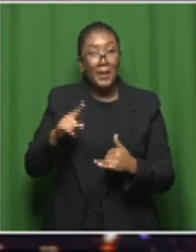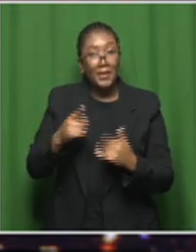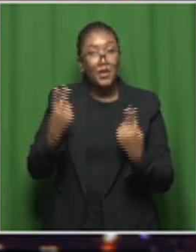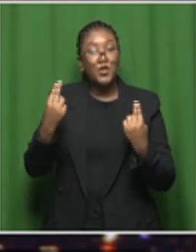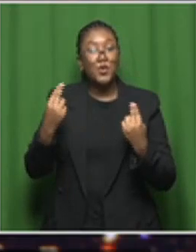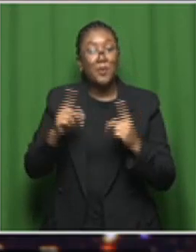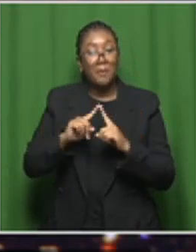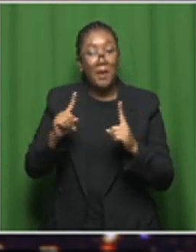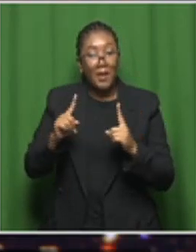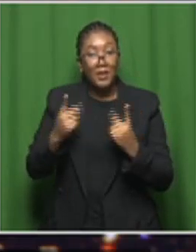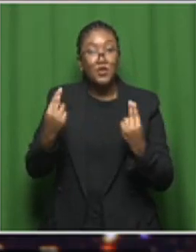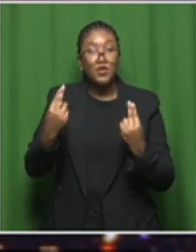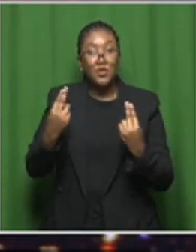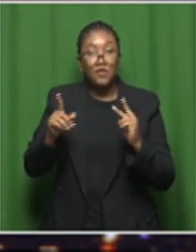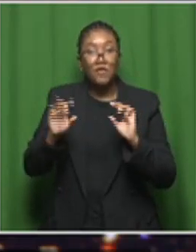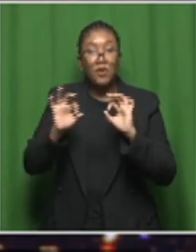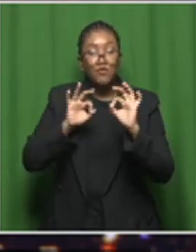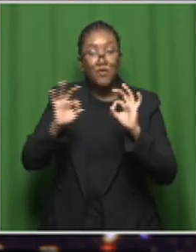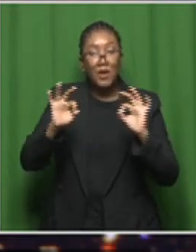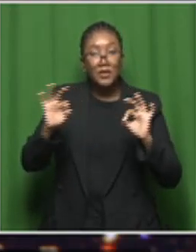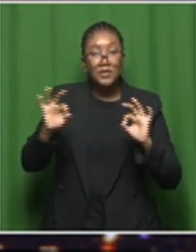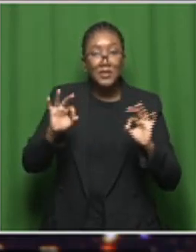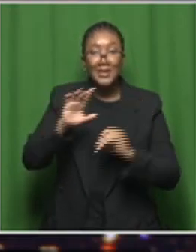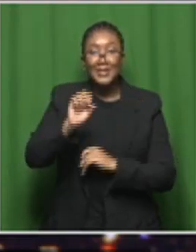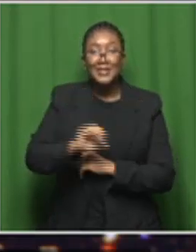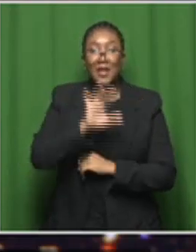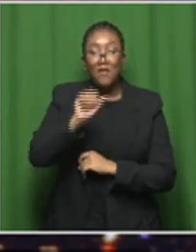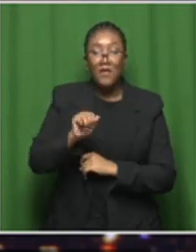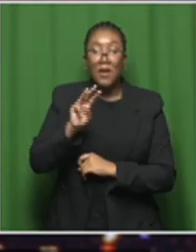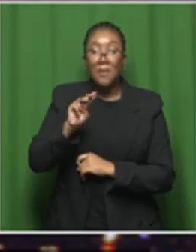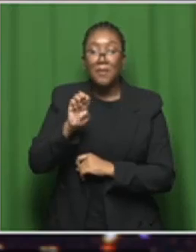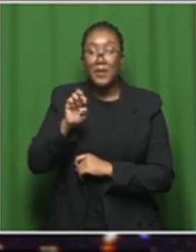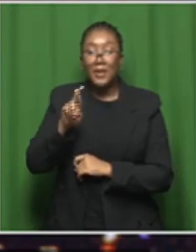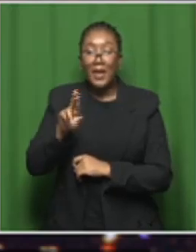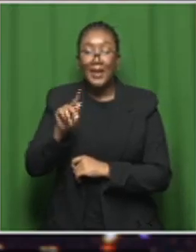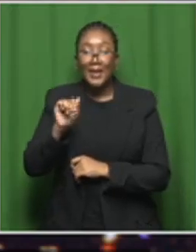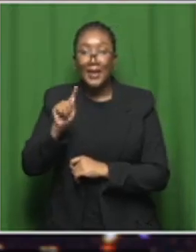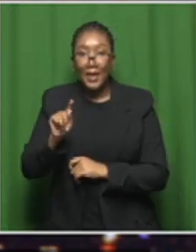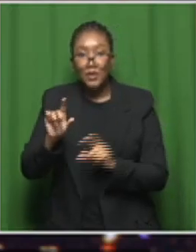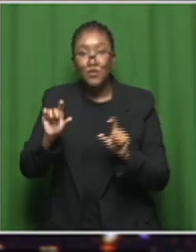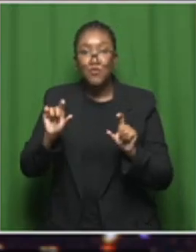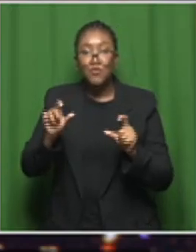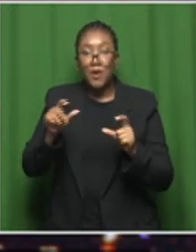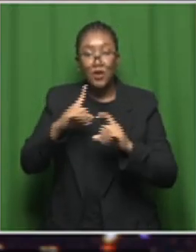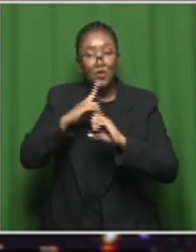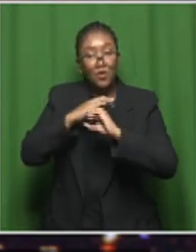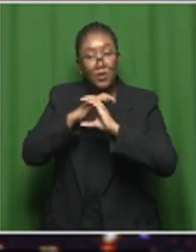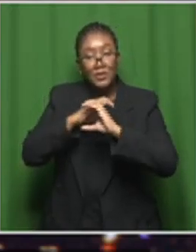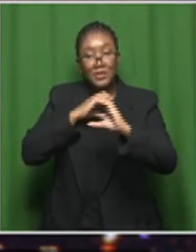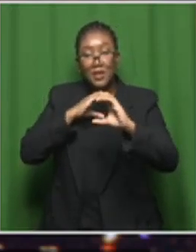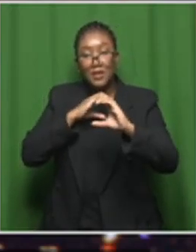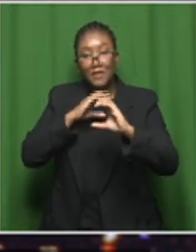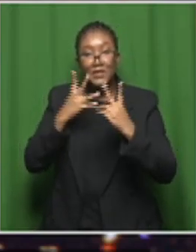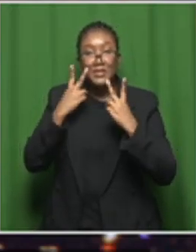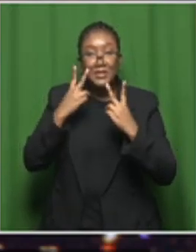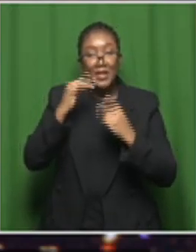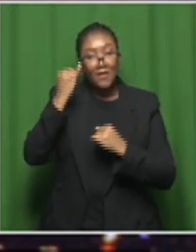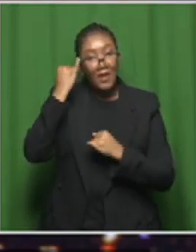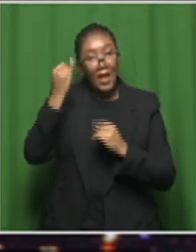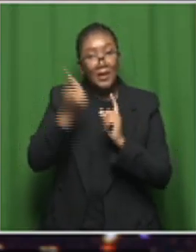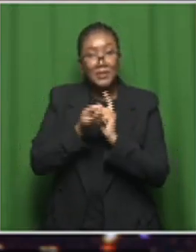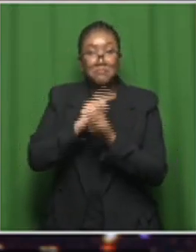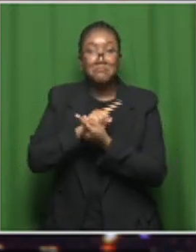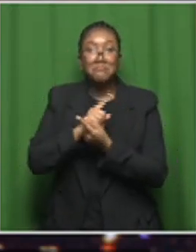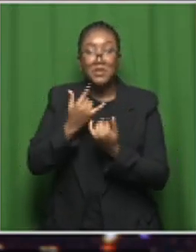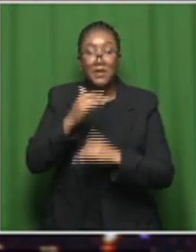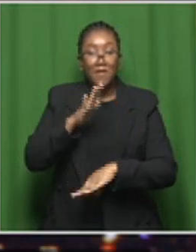new generation of radio telescopes, such as the South African Meerkat Radio Telescope, have now turned this idea on its head. And